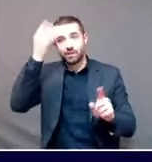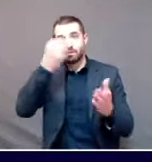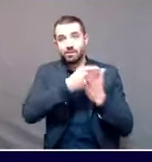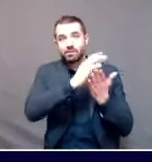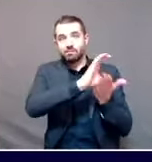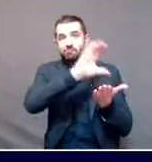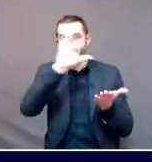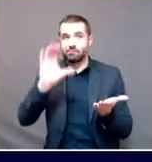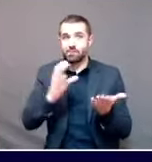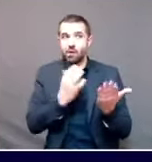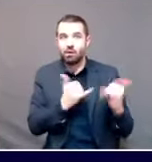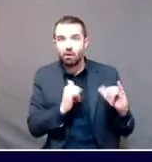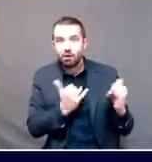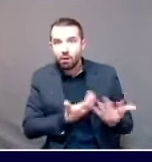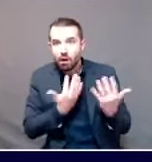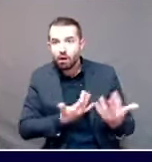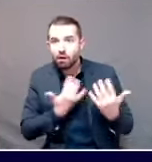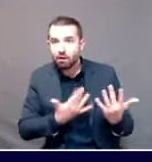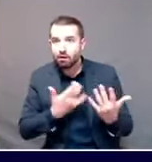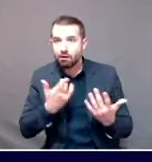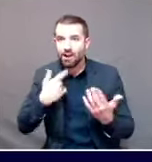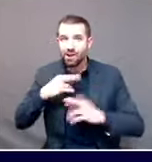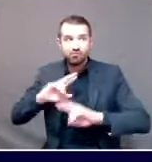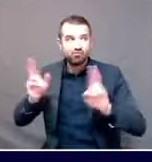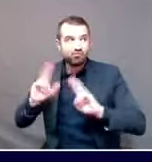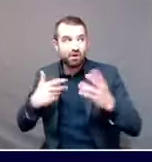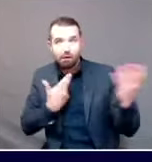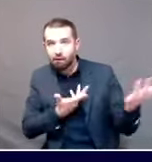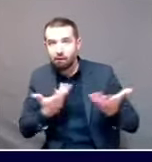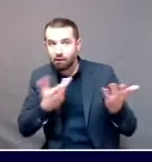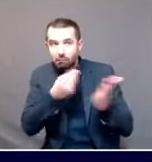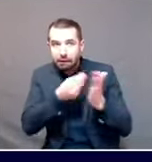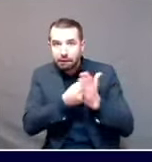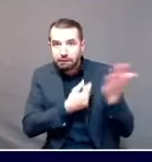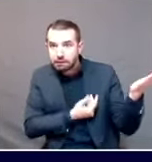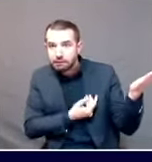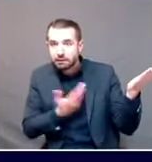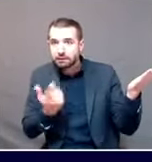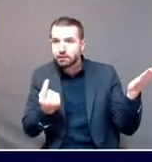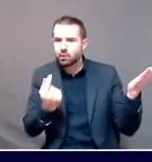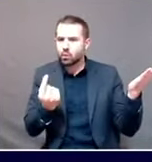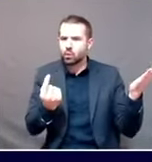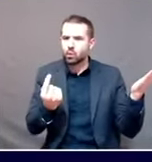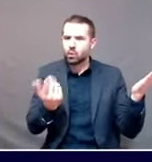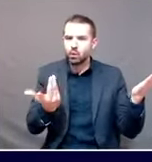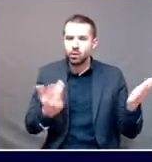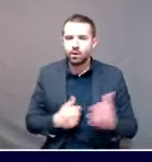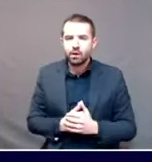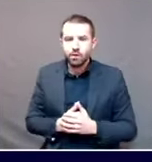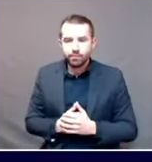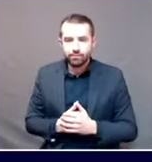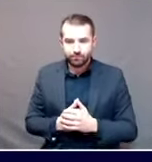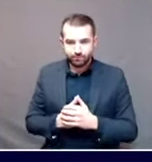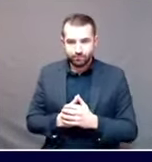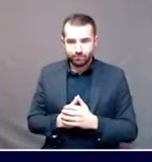and then invite Commissioner Lambrou to discuss as well. Bob, we'll get the job done.